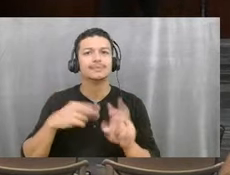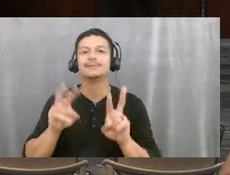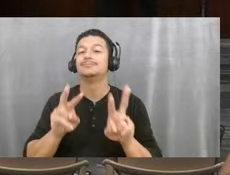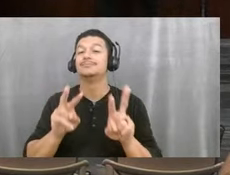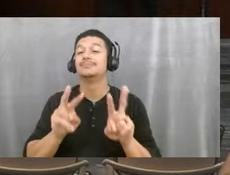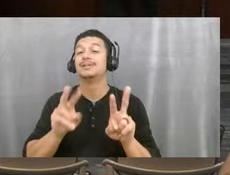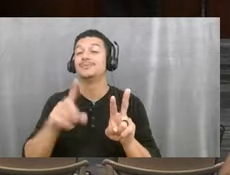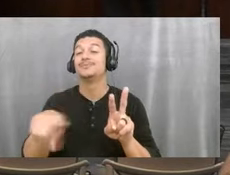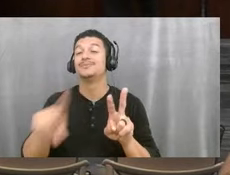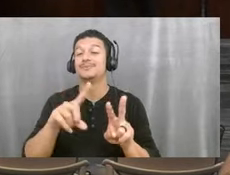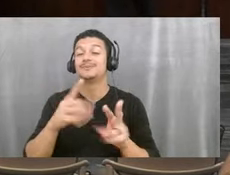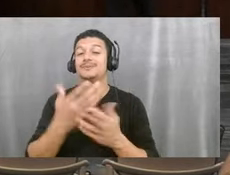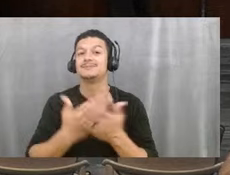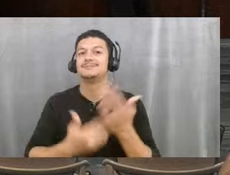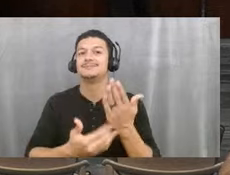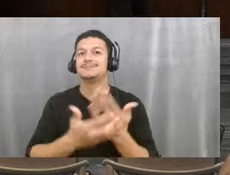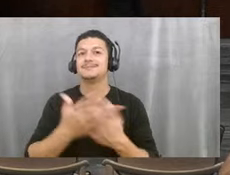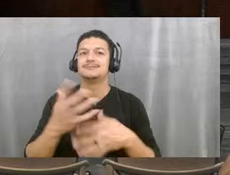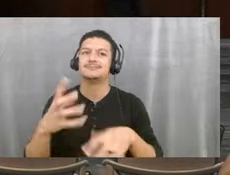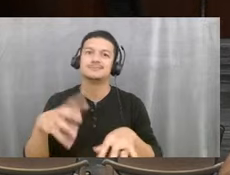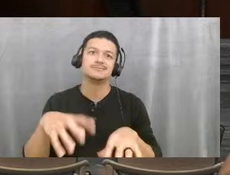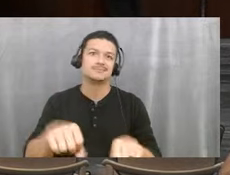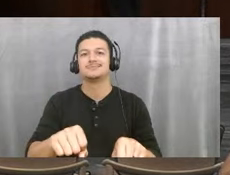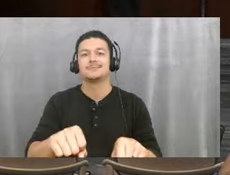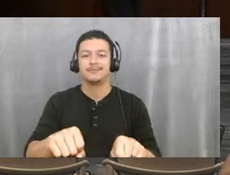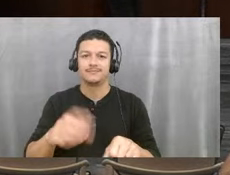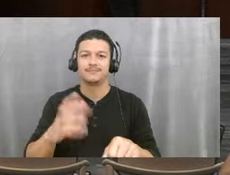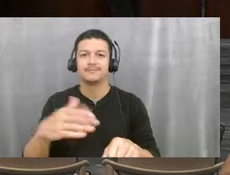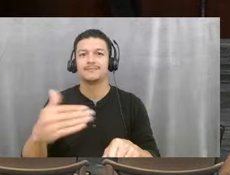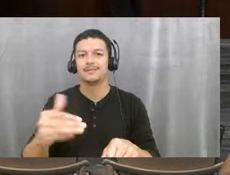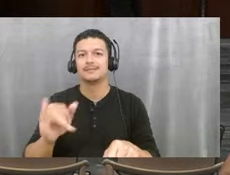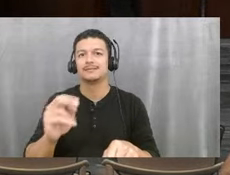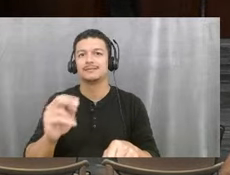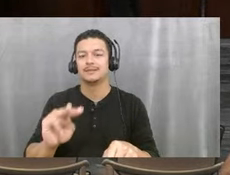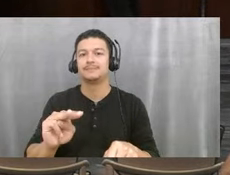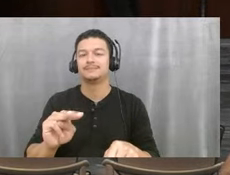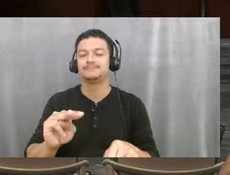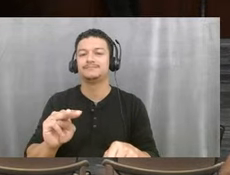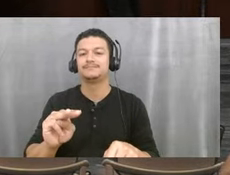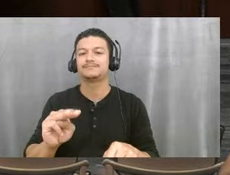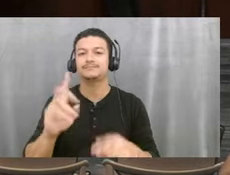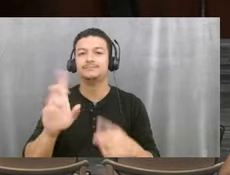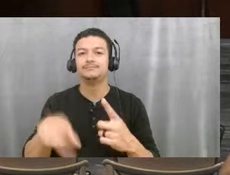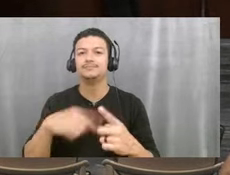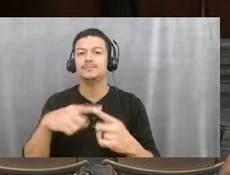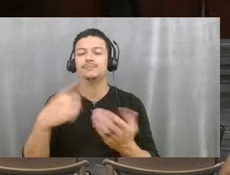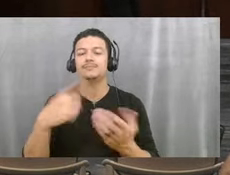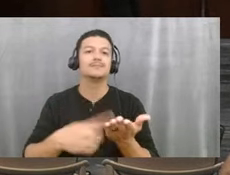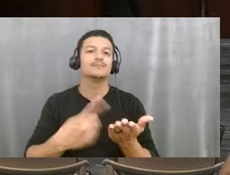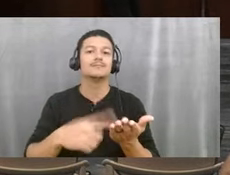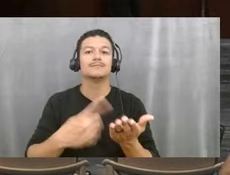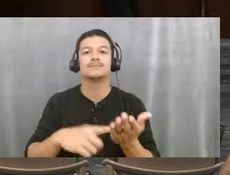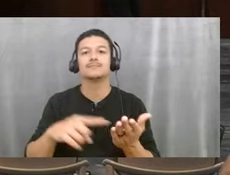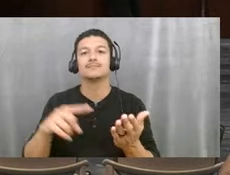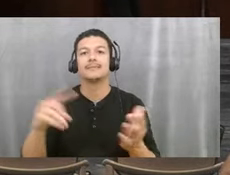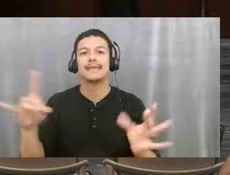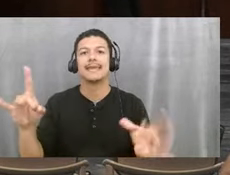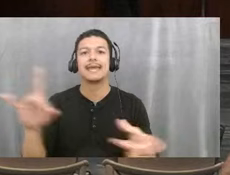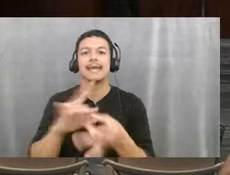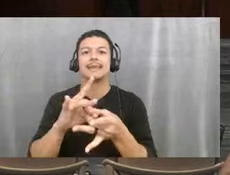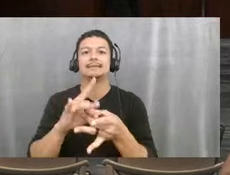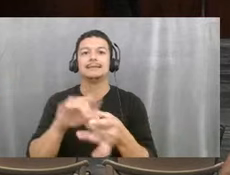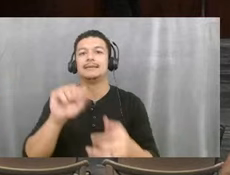your hand really involved with the next site on the agenda. Uh, when we talk about, uh, annex section, uh,